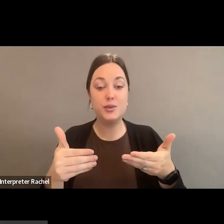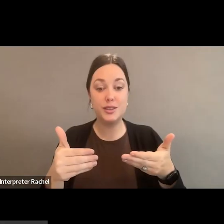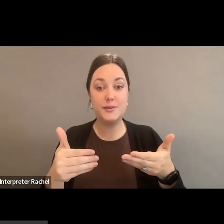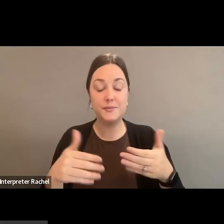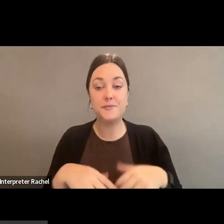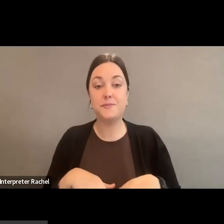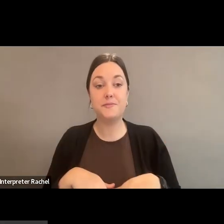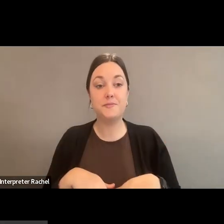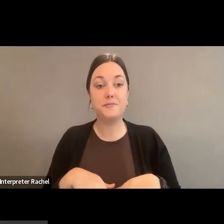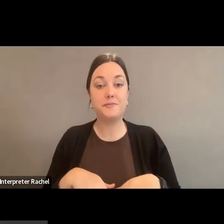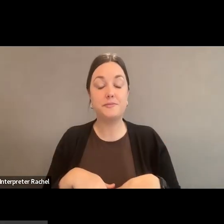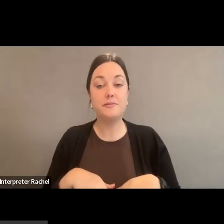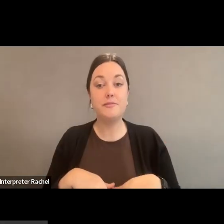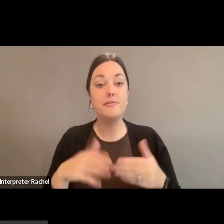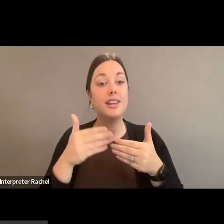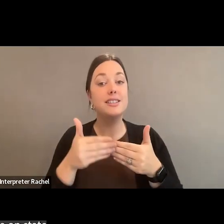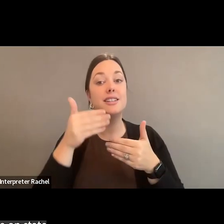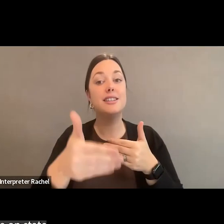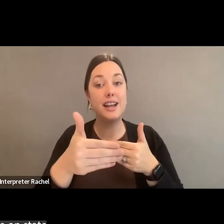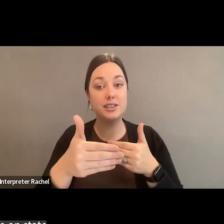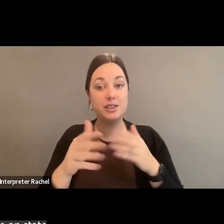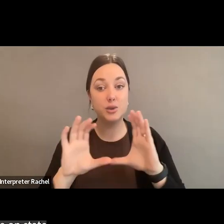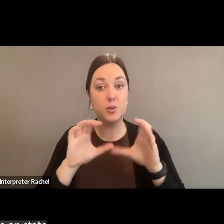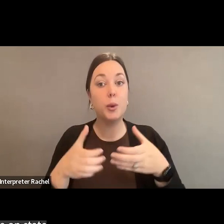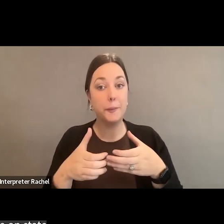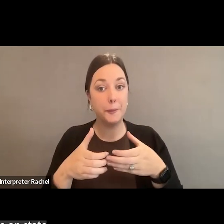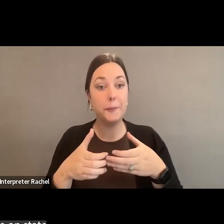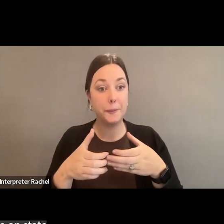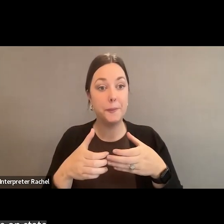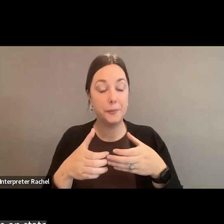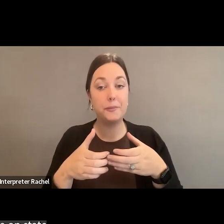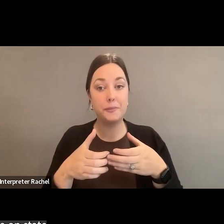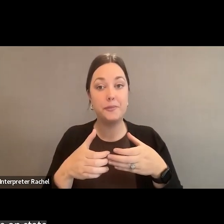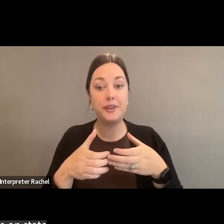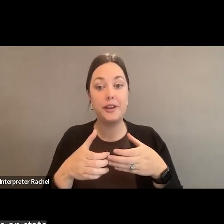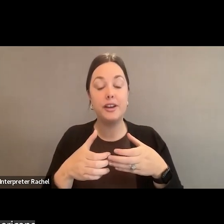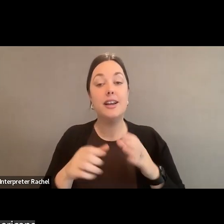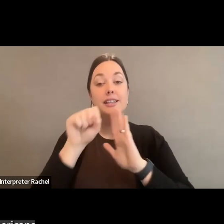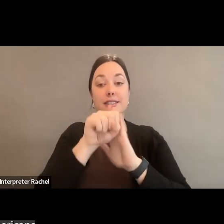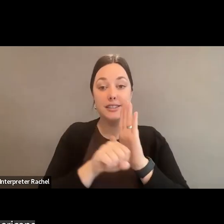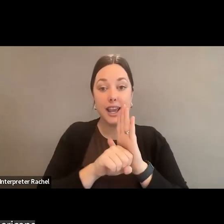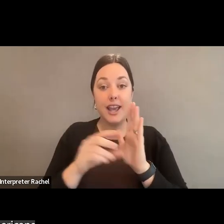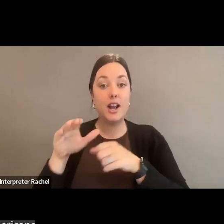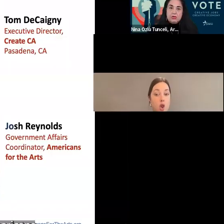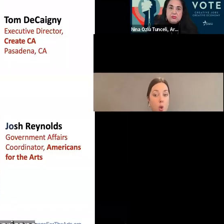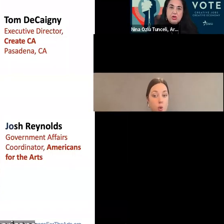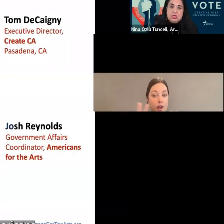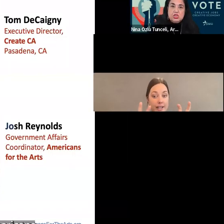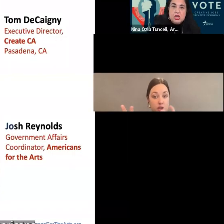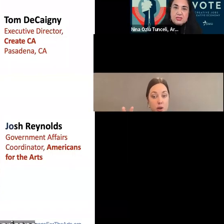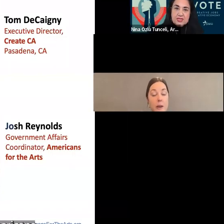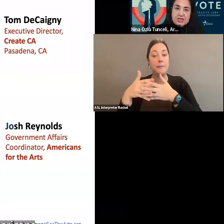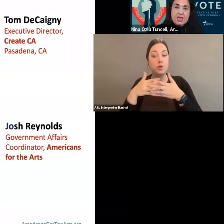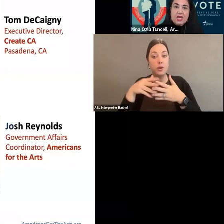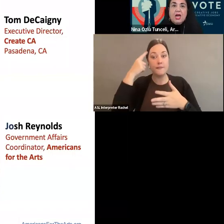the next group that we'll be having come on, which it will be on state and local issues. we'll have from Americans for the